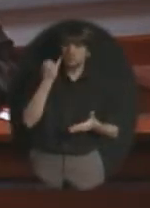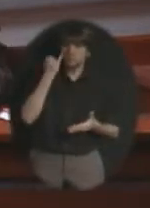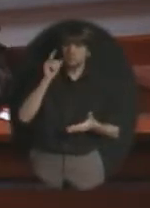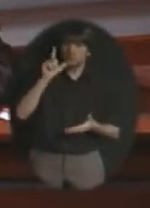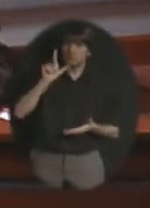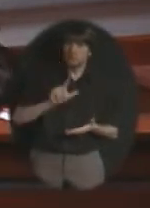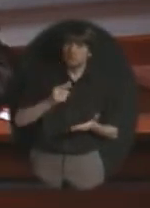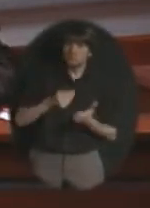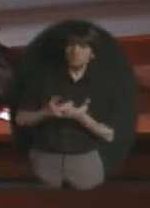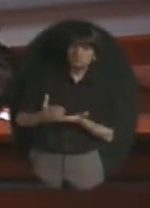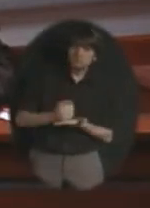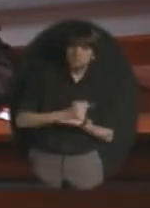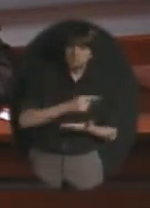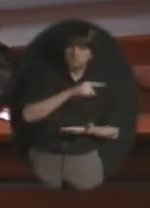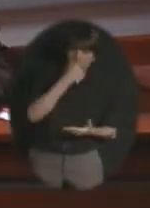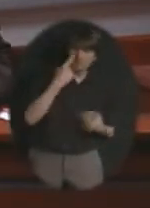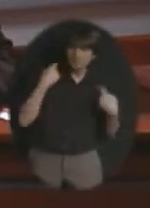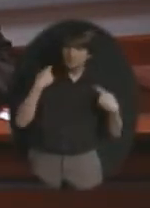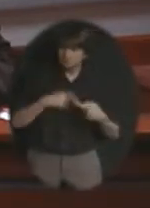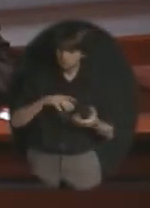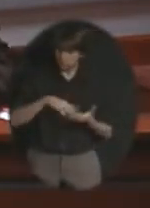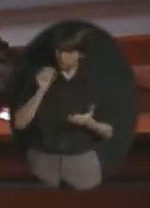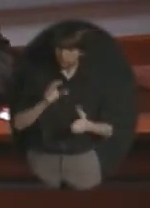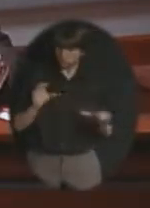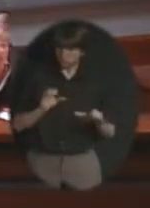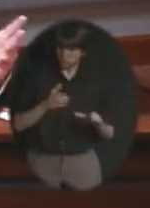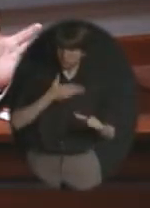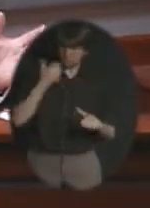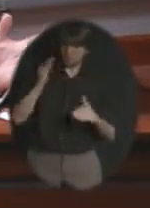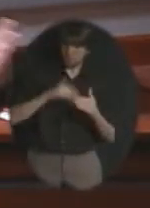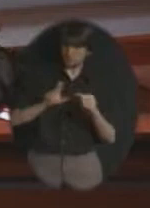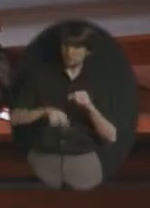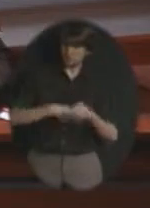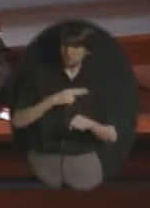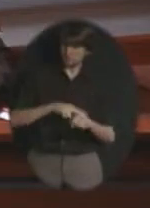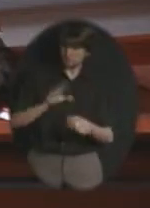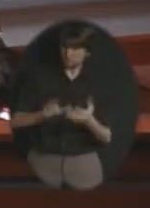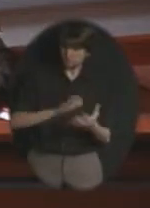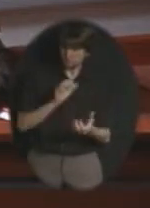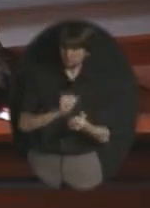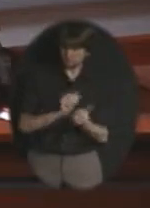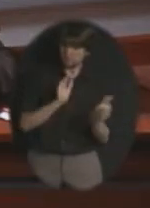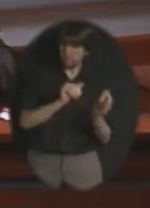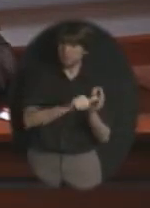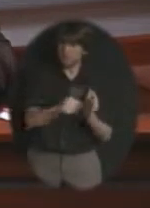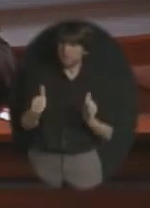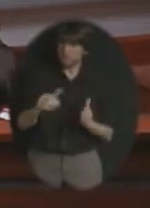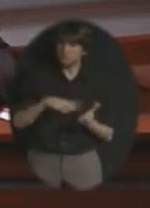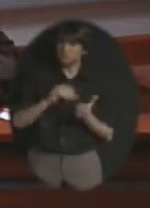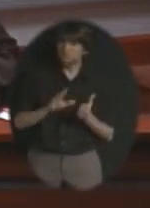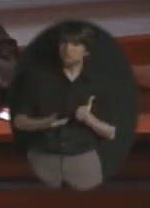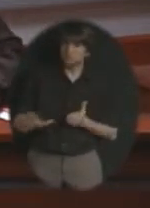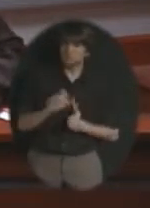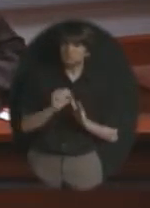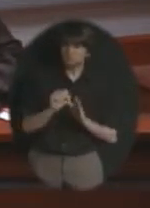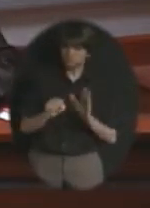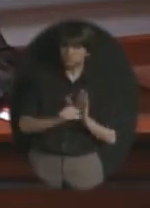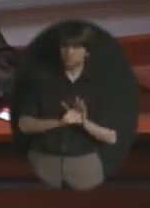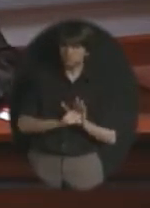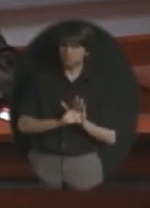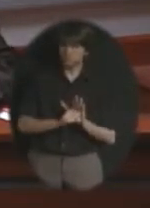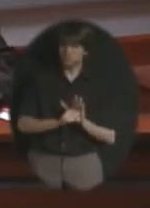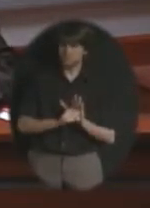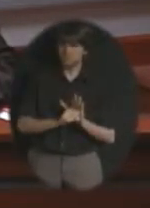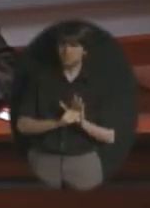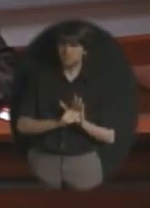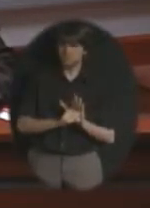black and Hispanic students were performing better than average compared to similar students across the state I mean there's a pretty extensive look in